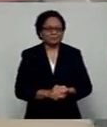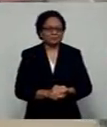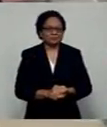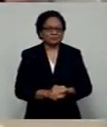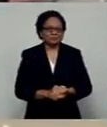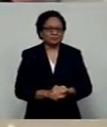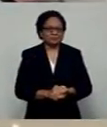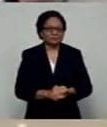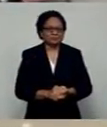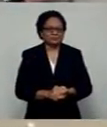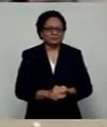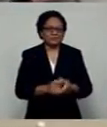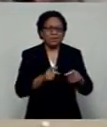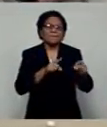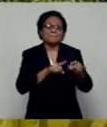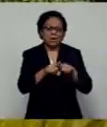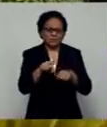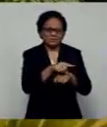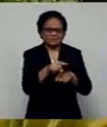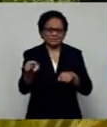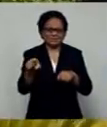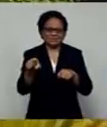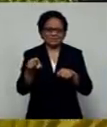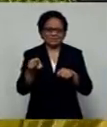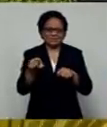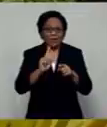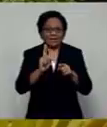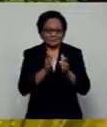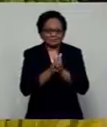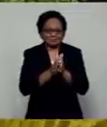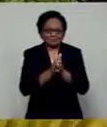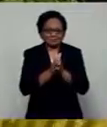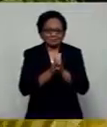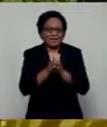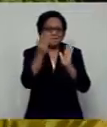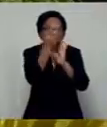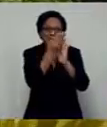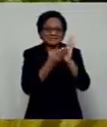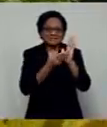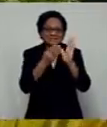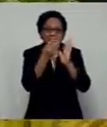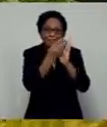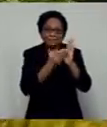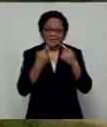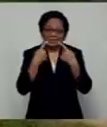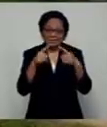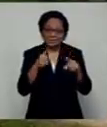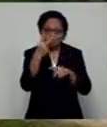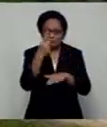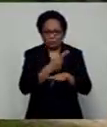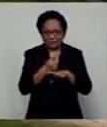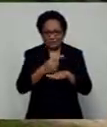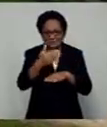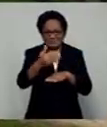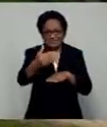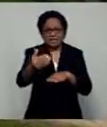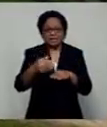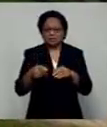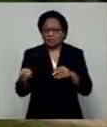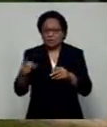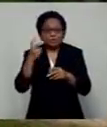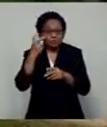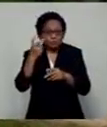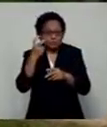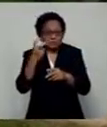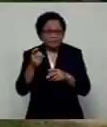As most industries look forward to the national budget announcement in two weeks' time, the focus now for the tourism industry is recovery